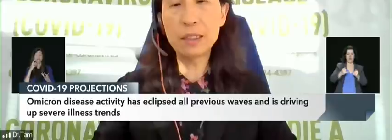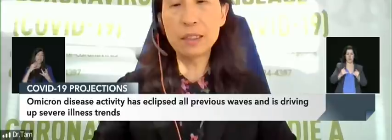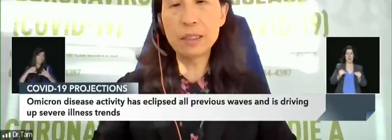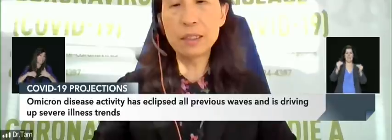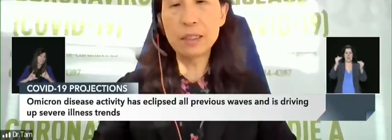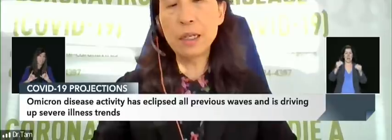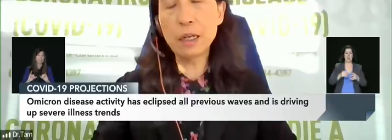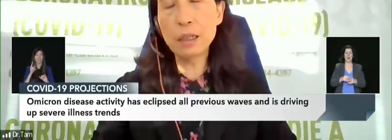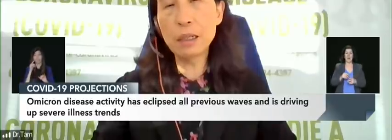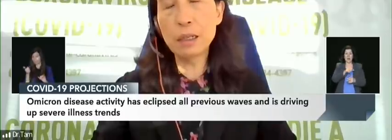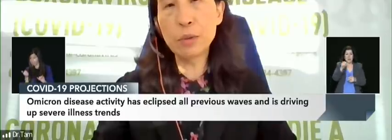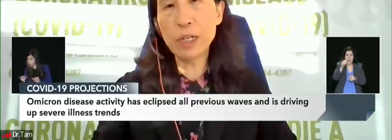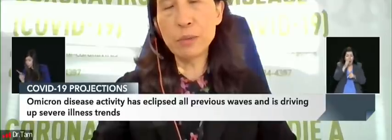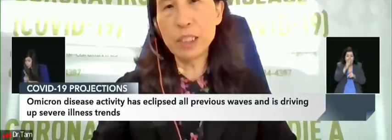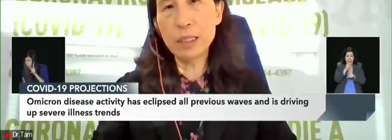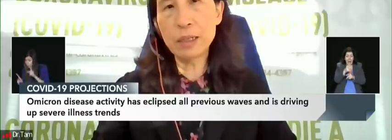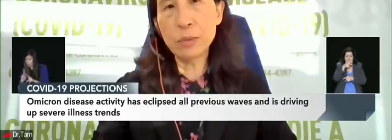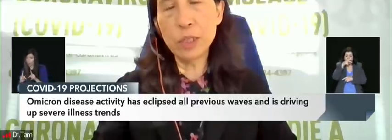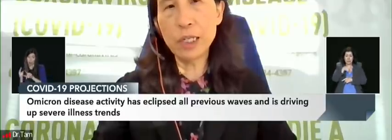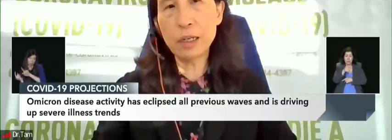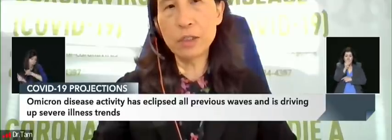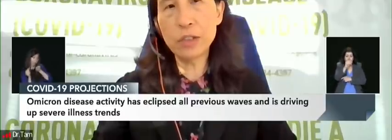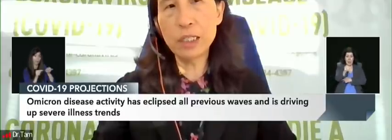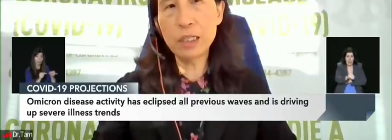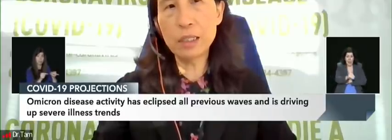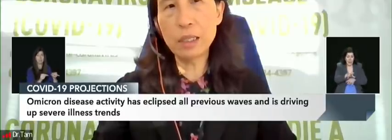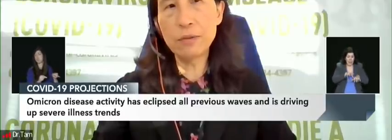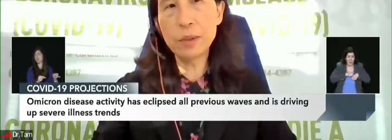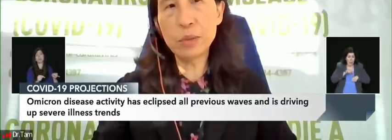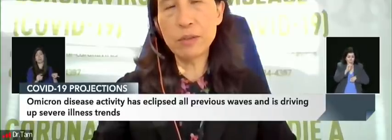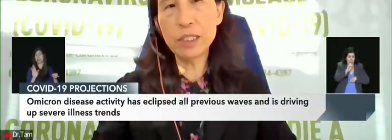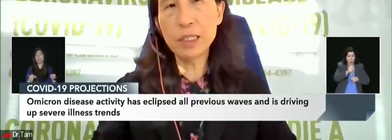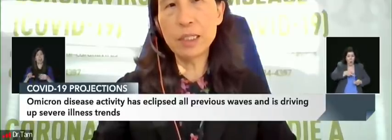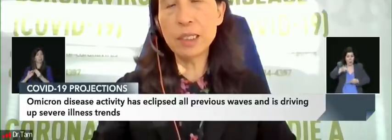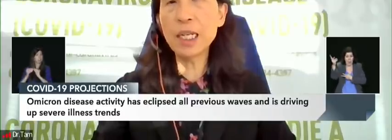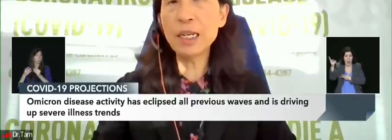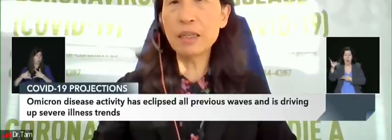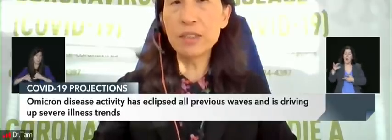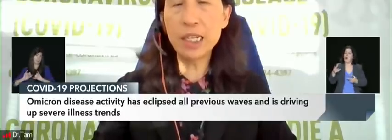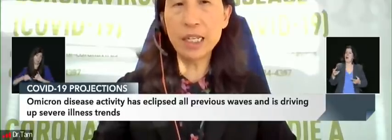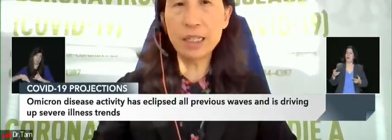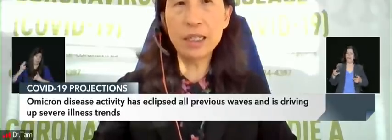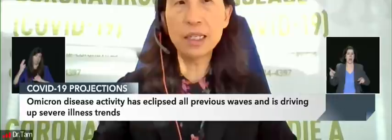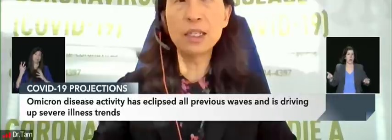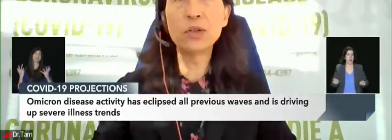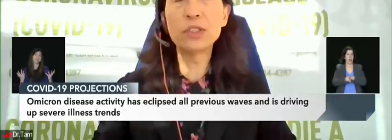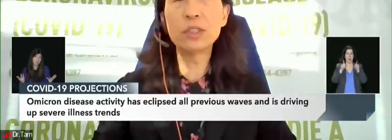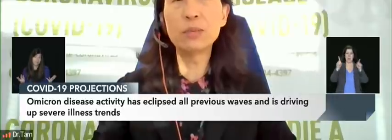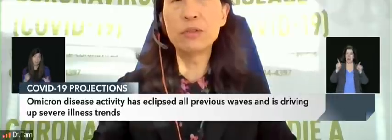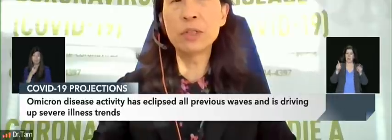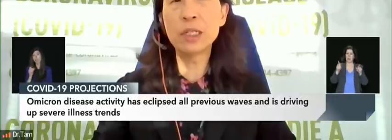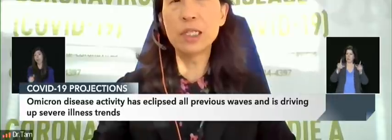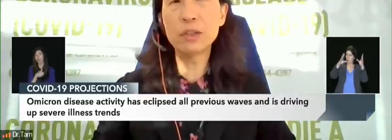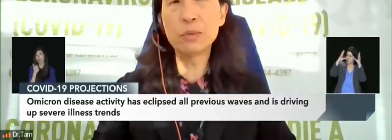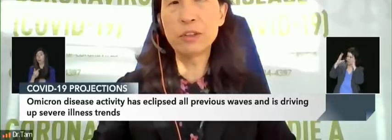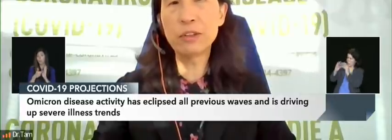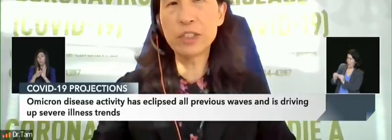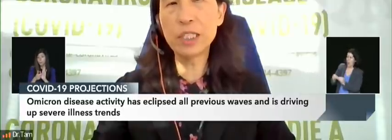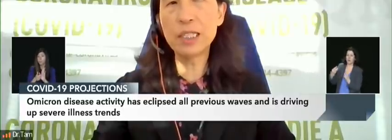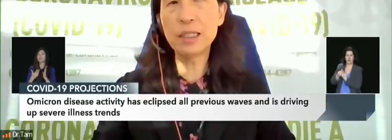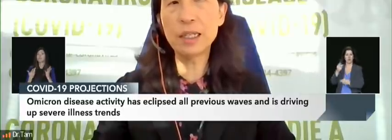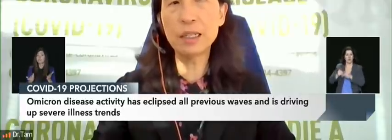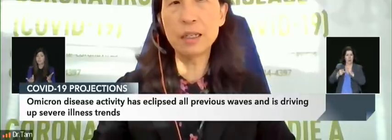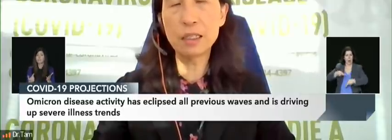huge number of cases. The other parameters that we are trying to discern from the province is the length of stay and then also the